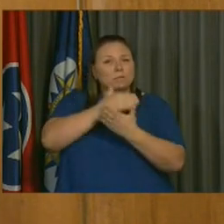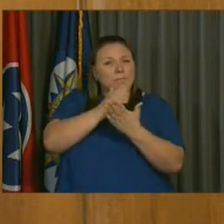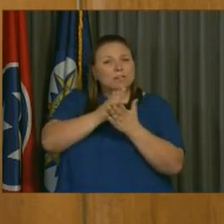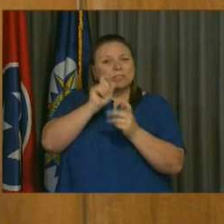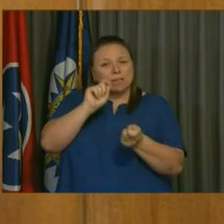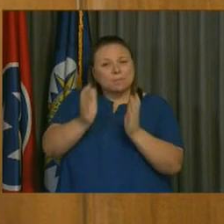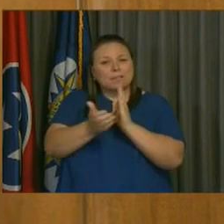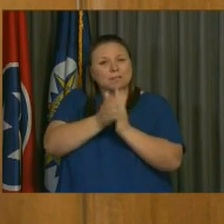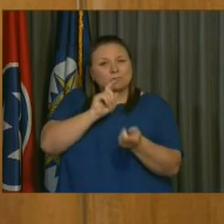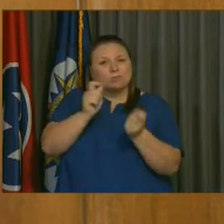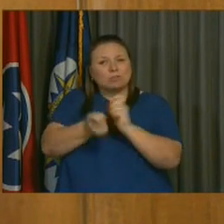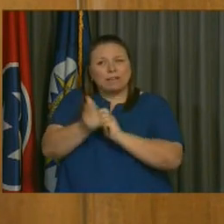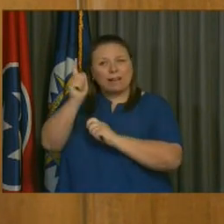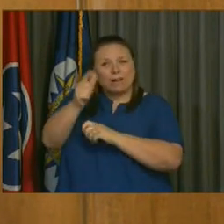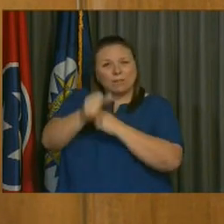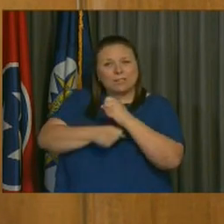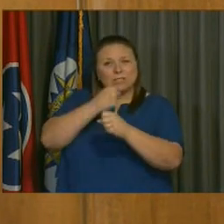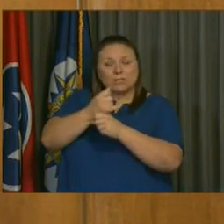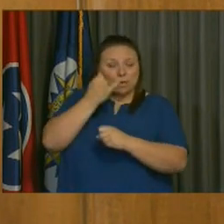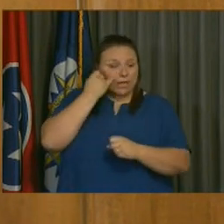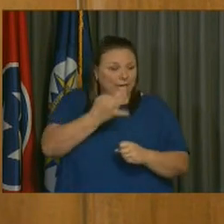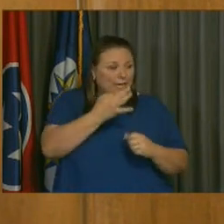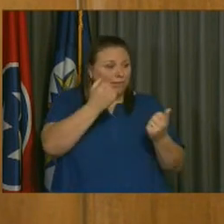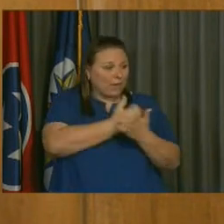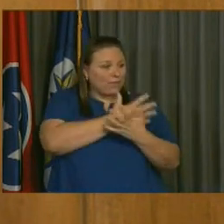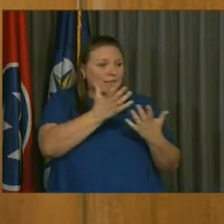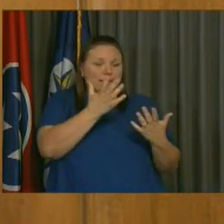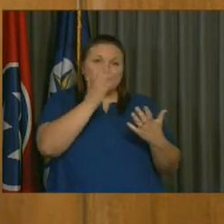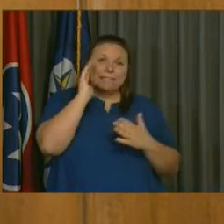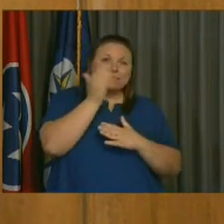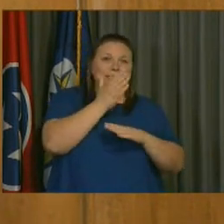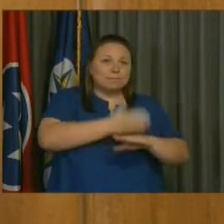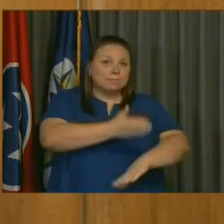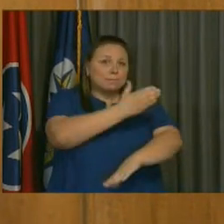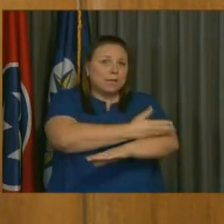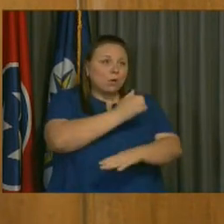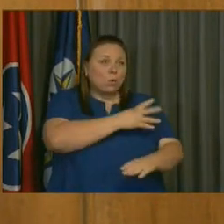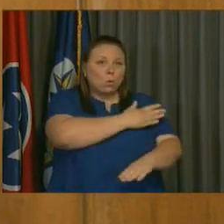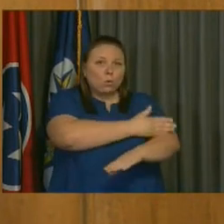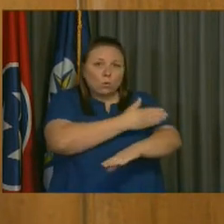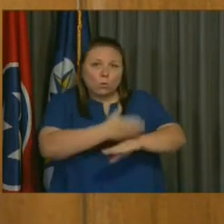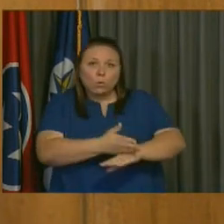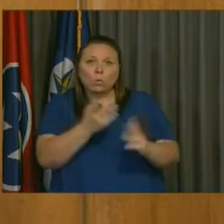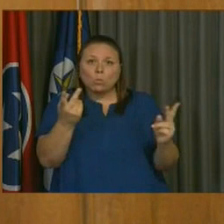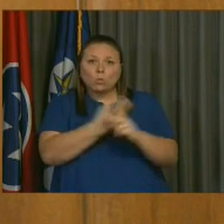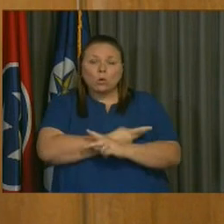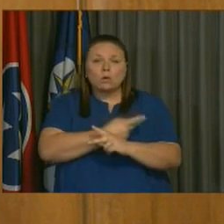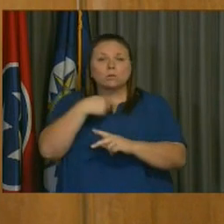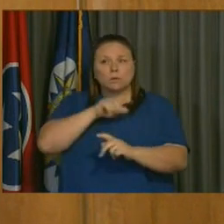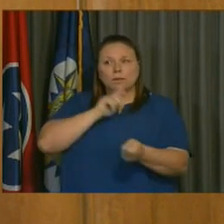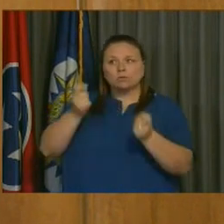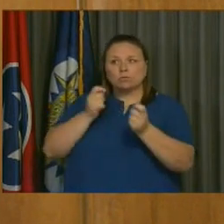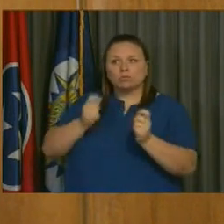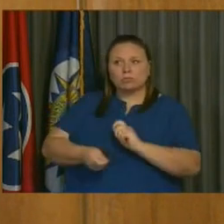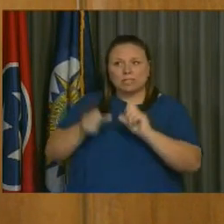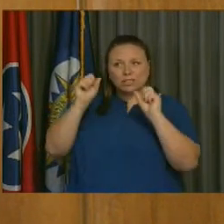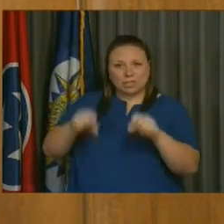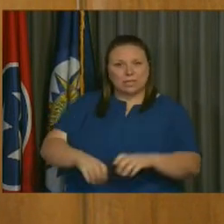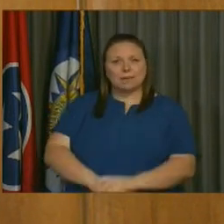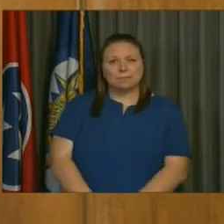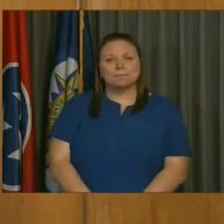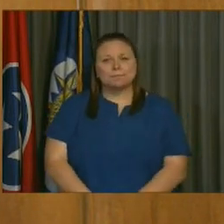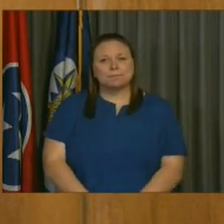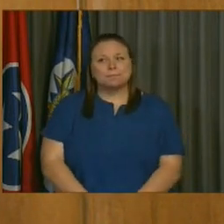amended later in the year if our actual results turn out better or worse than we're predicting really at this time with the information. In our hands,